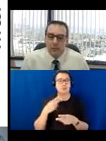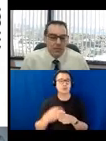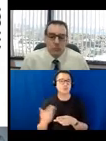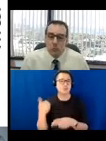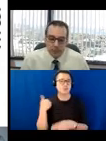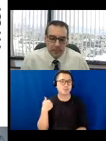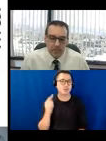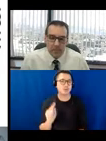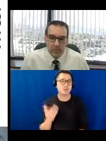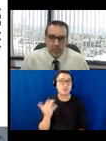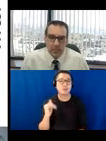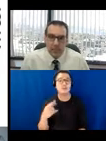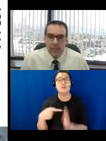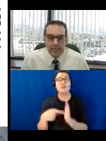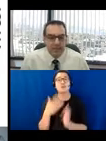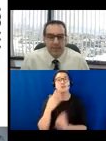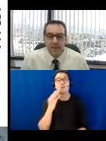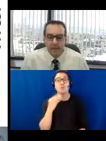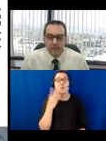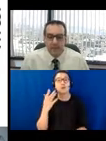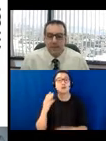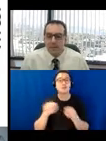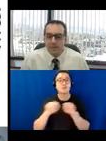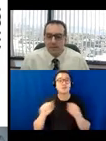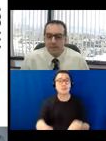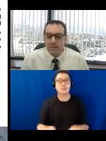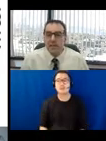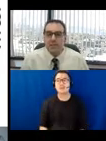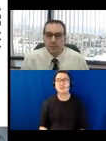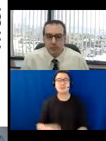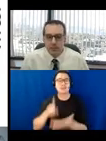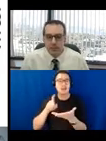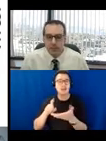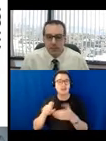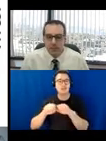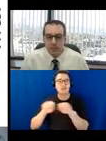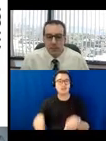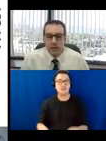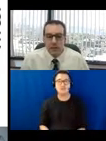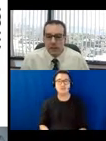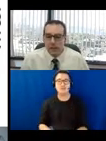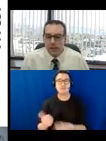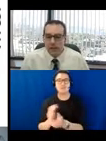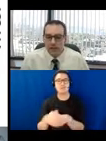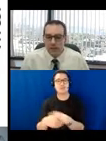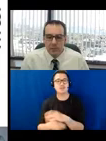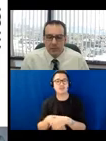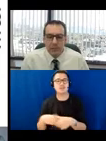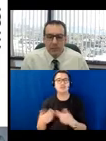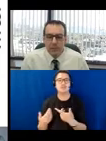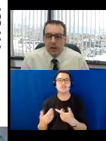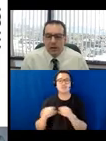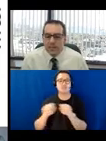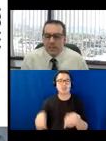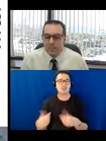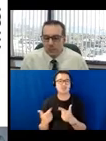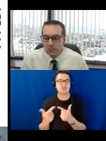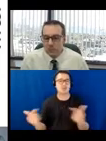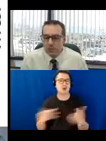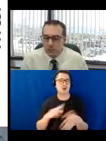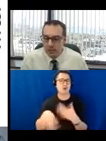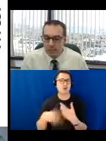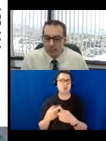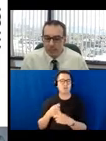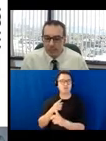such as warming station, hand sanitizer stations, and self-serve stations. They also need to be on an accessible